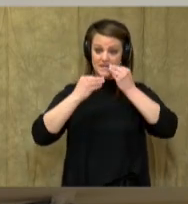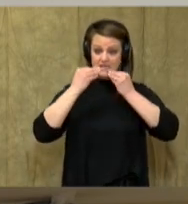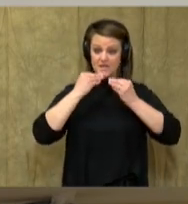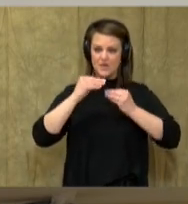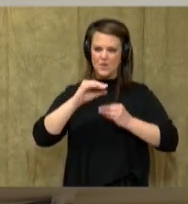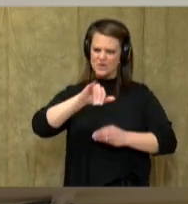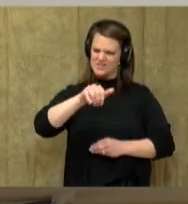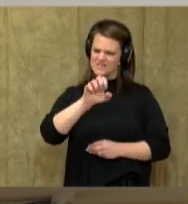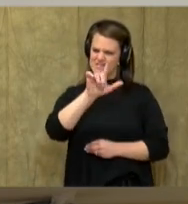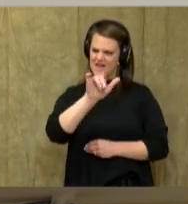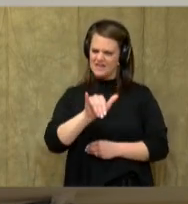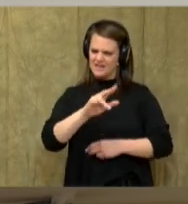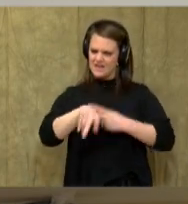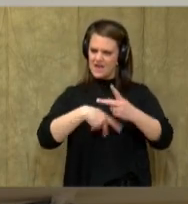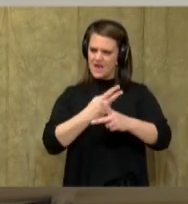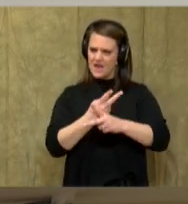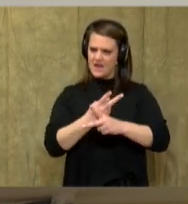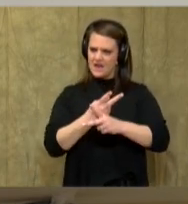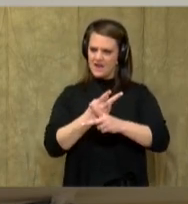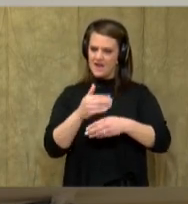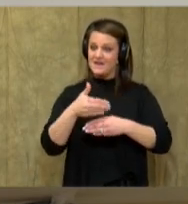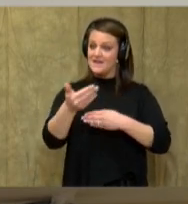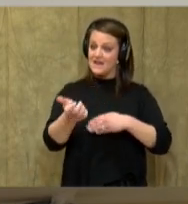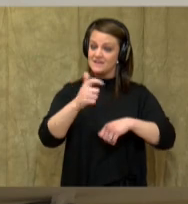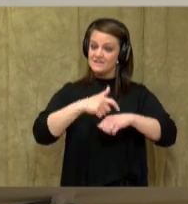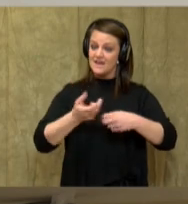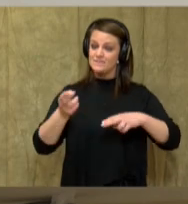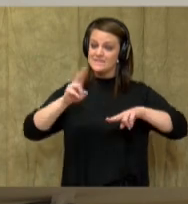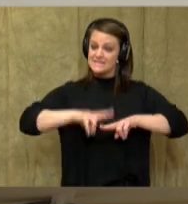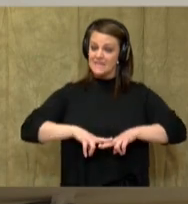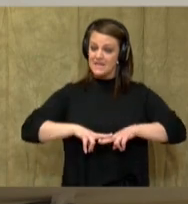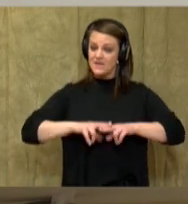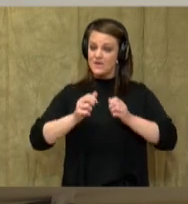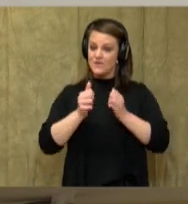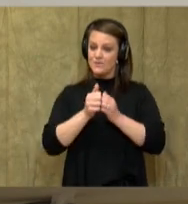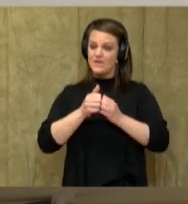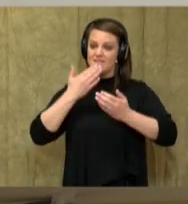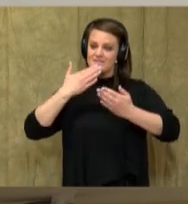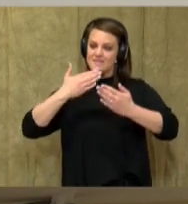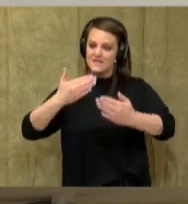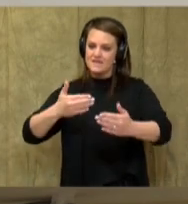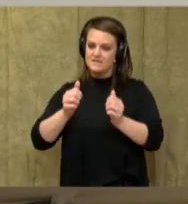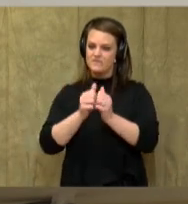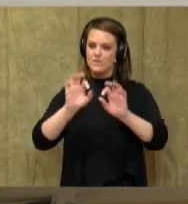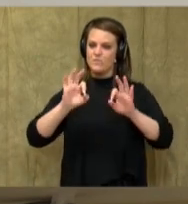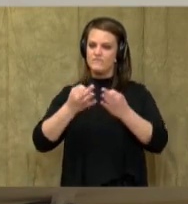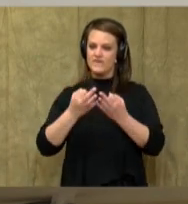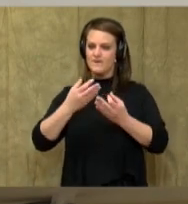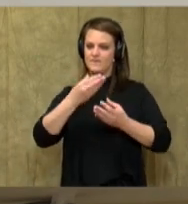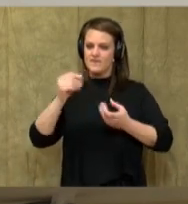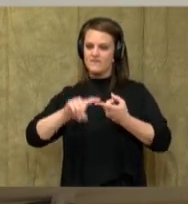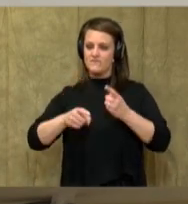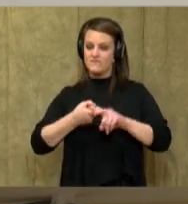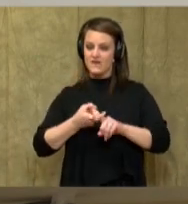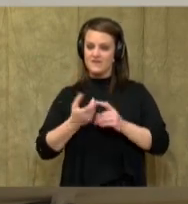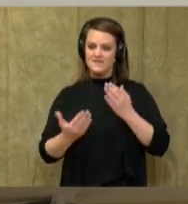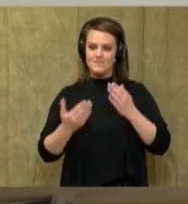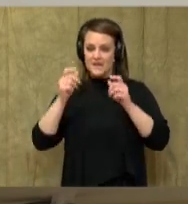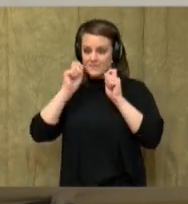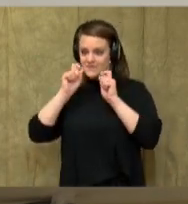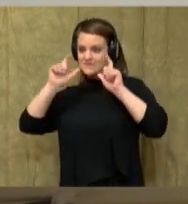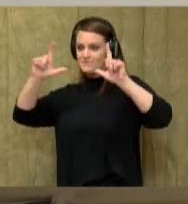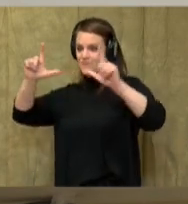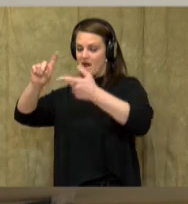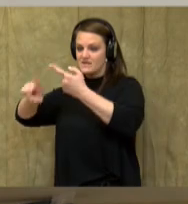jellied kind, the next time you sit down to eat Thanksgiving with your family and or friends, you might surprise your